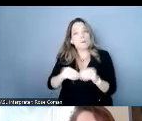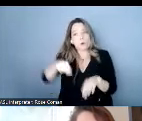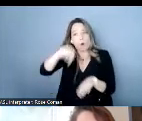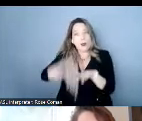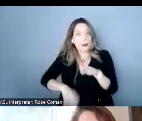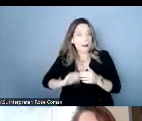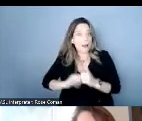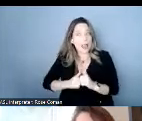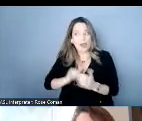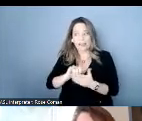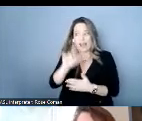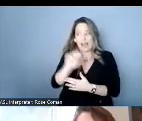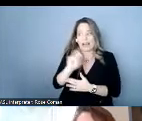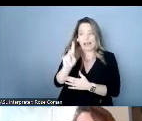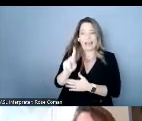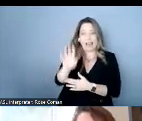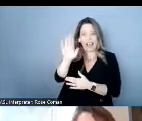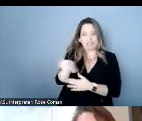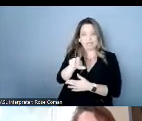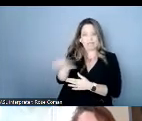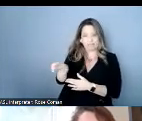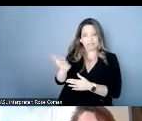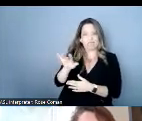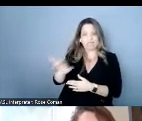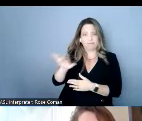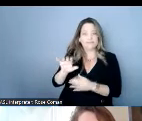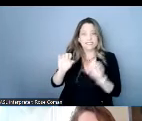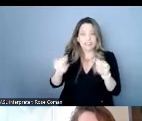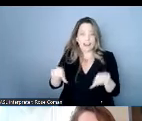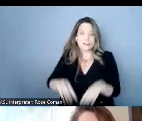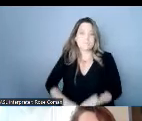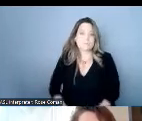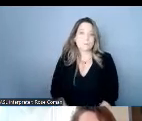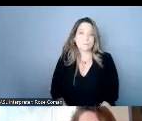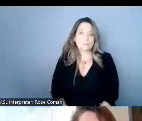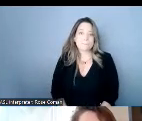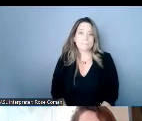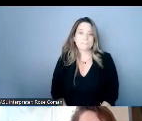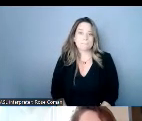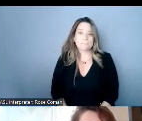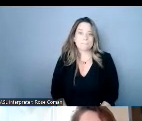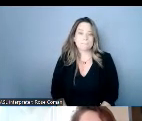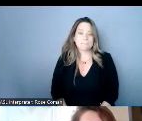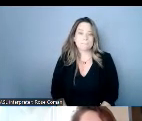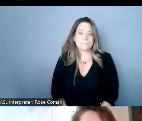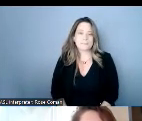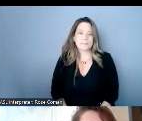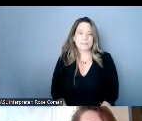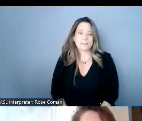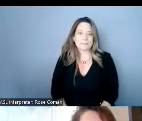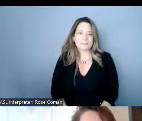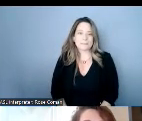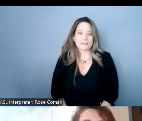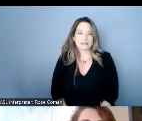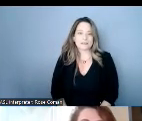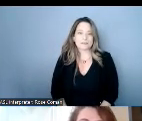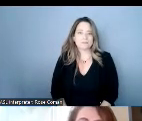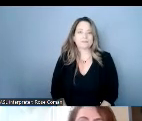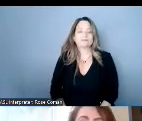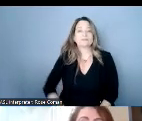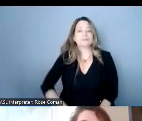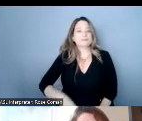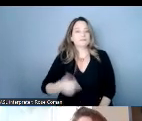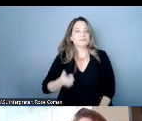to that link that we have there on the bottom okay